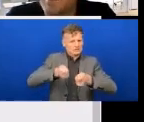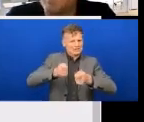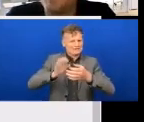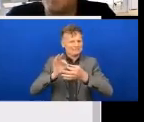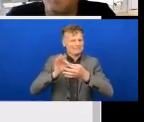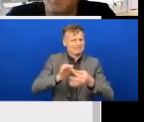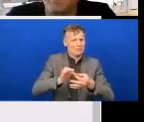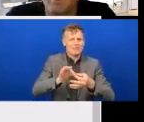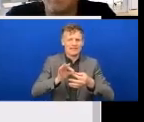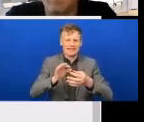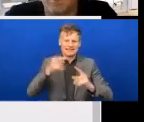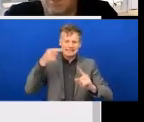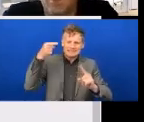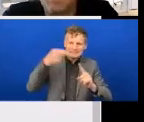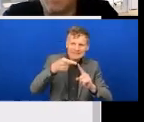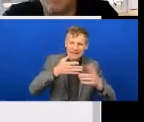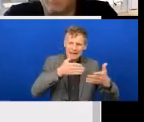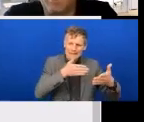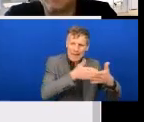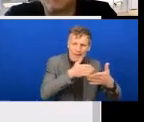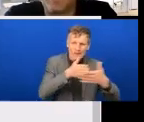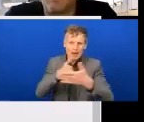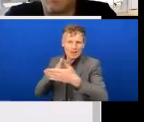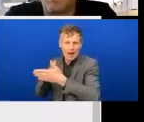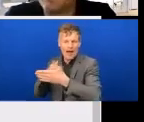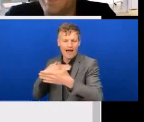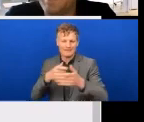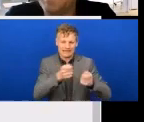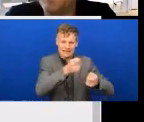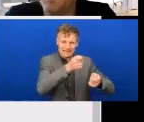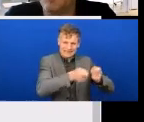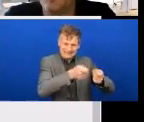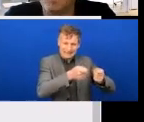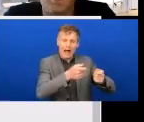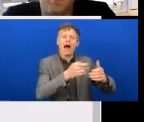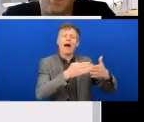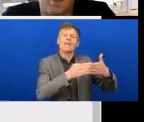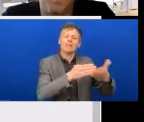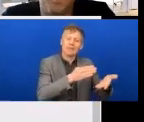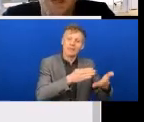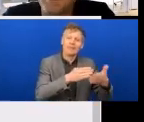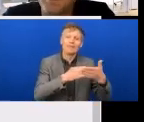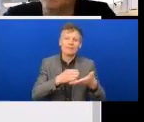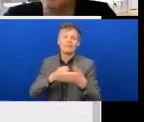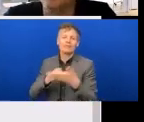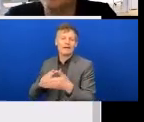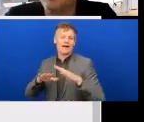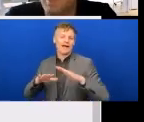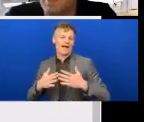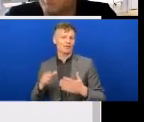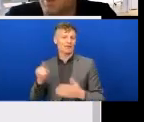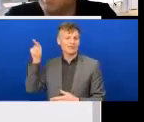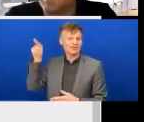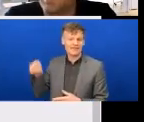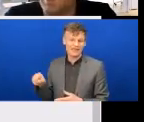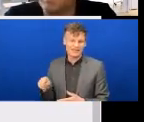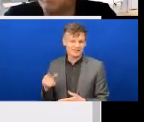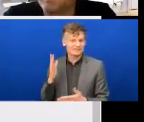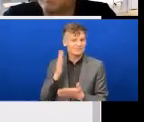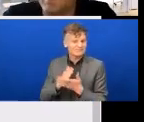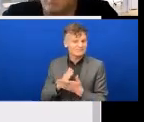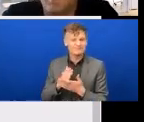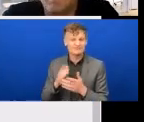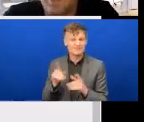barriers that people might encounter. So this is about lots of tangible, practical advice and